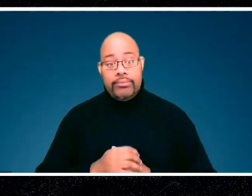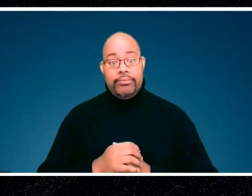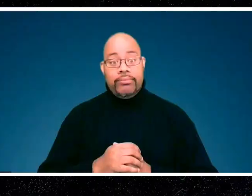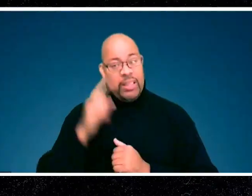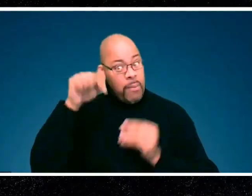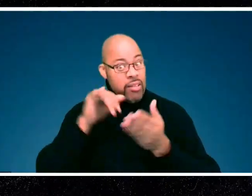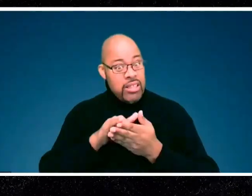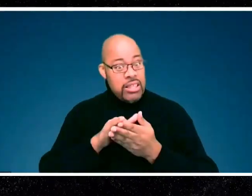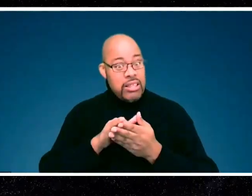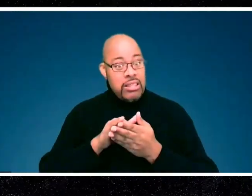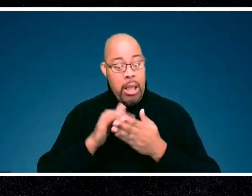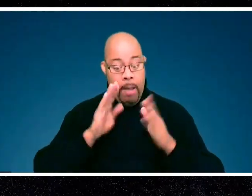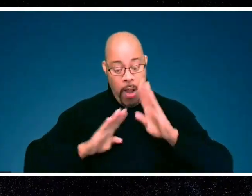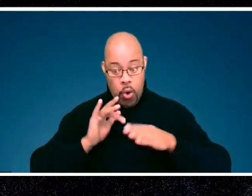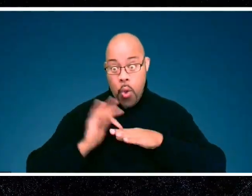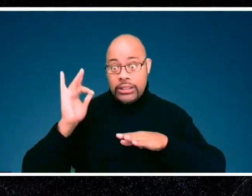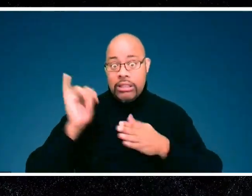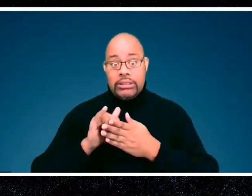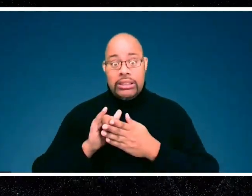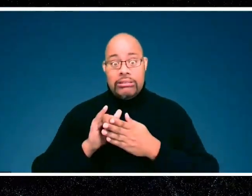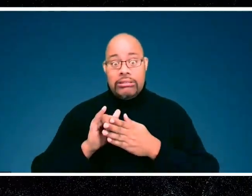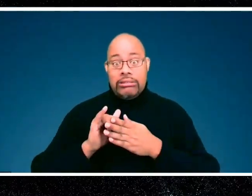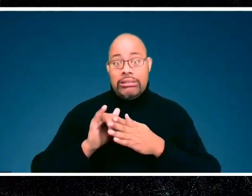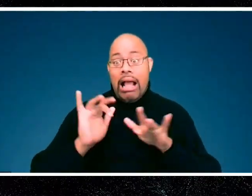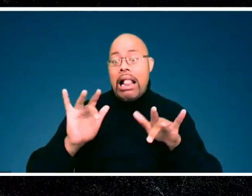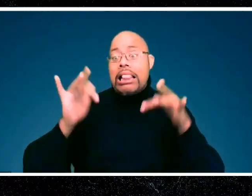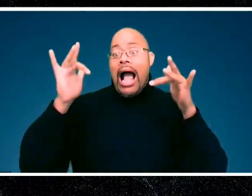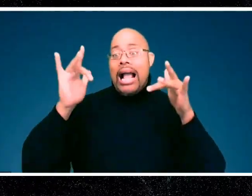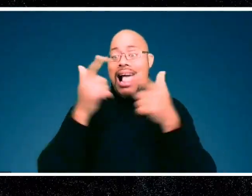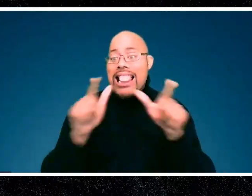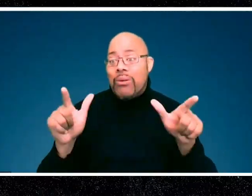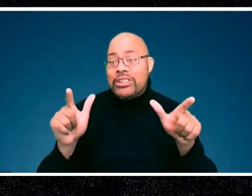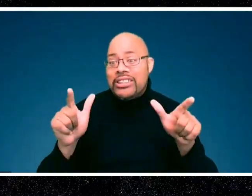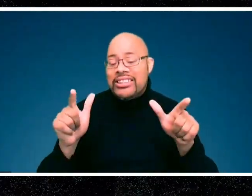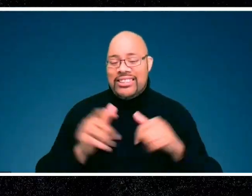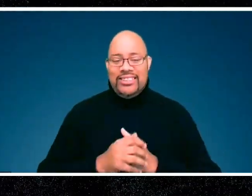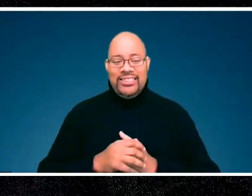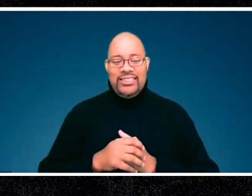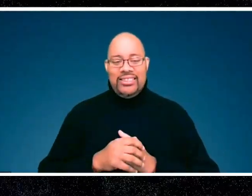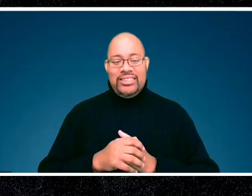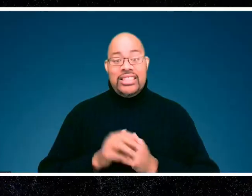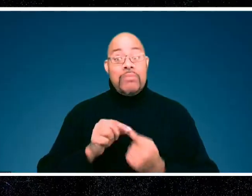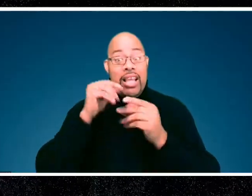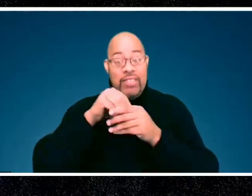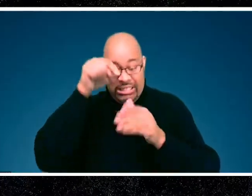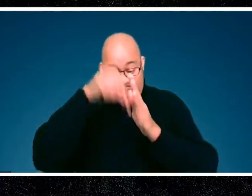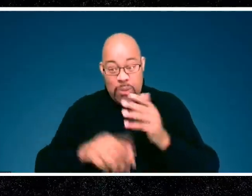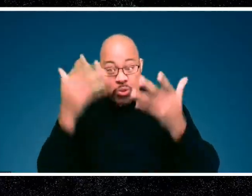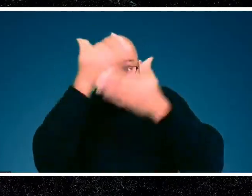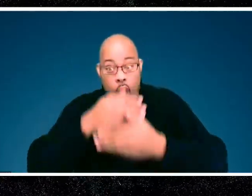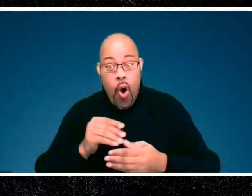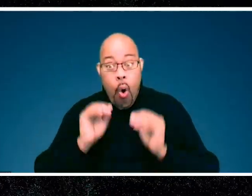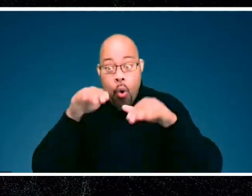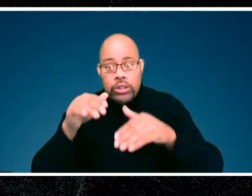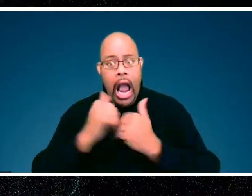it, bioluminescence might be the widest spoken language on the planet. And especially if you're in the deep dark sea, what better way of